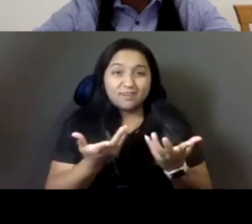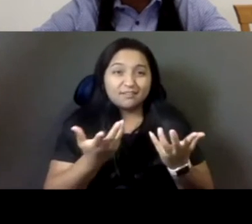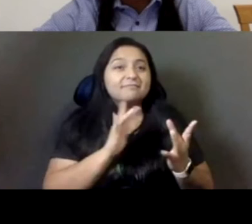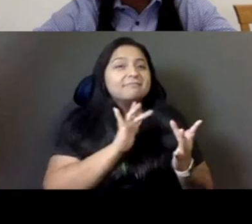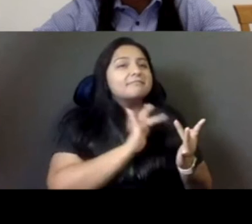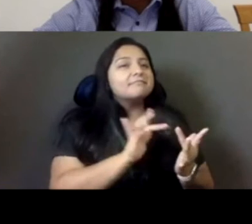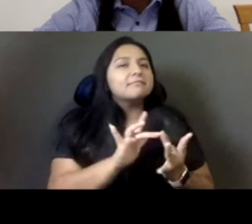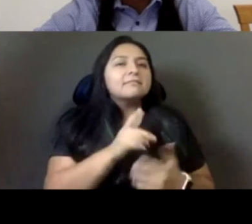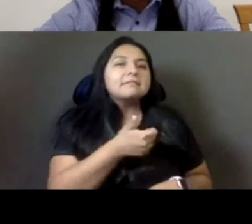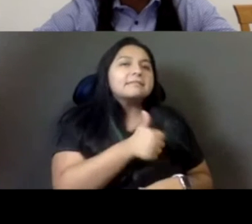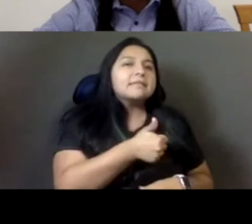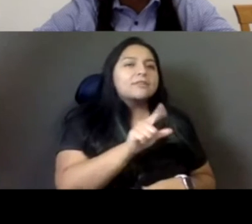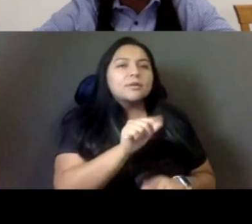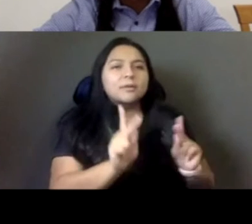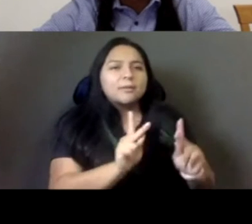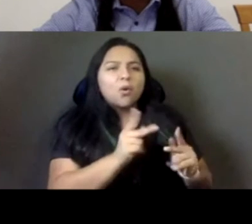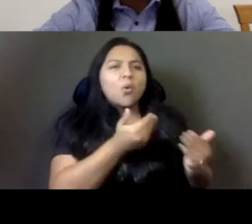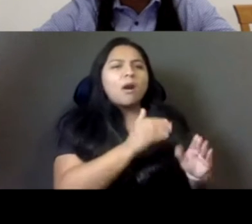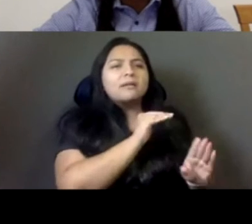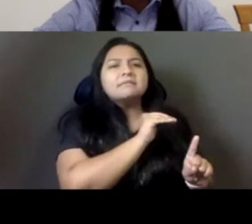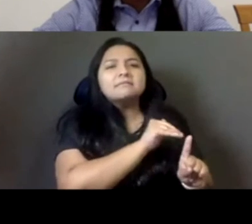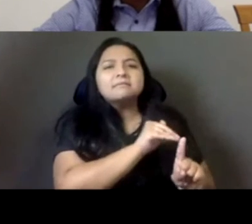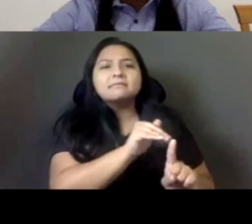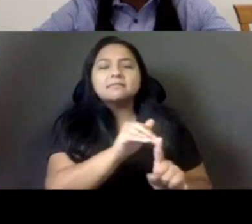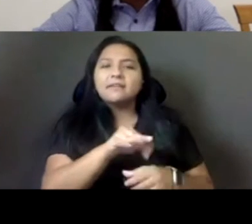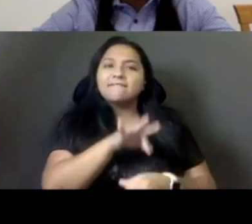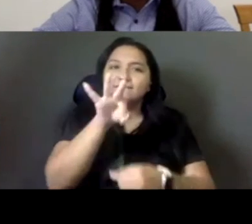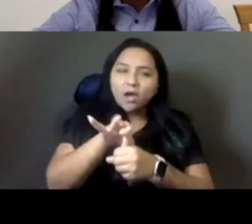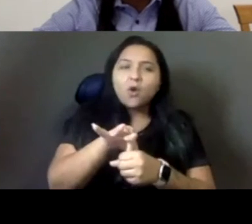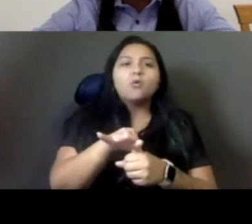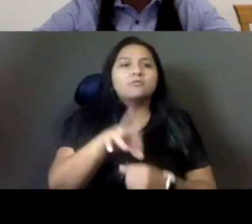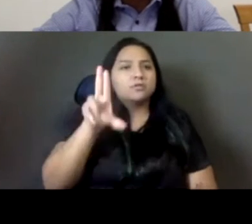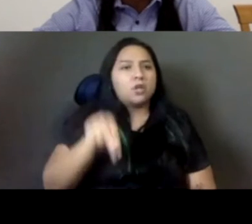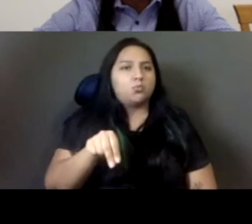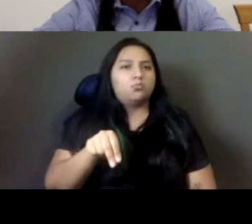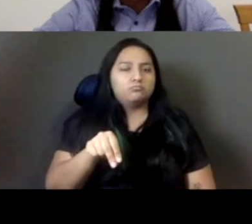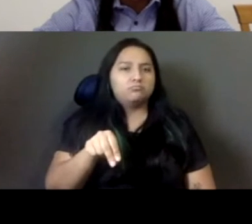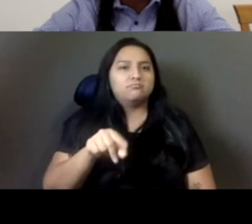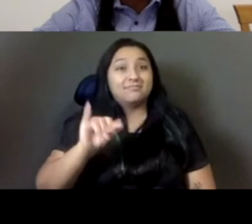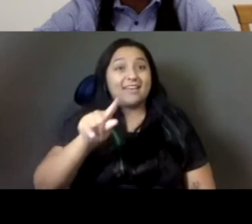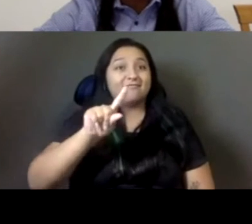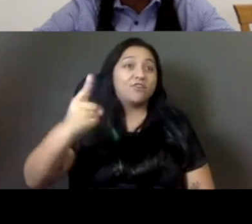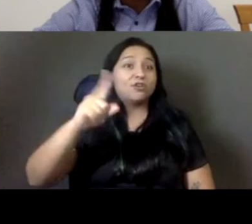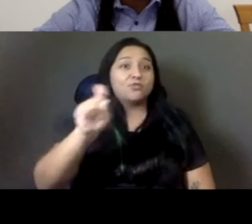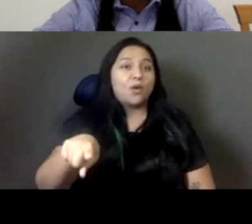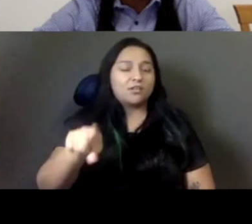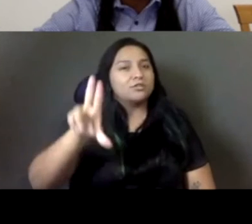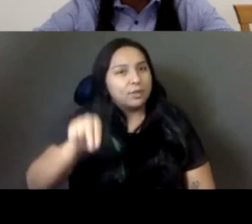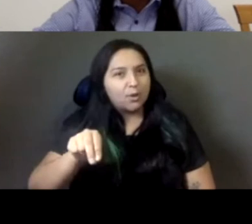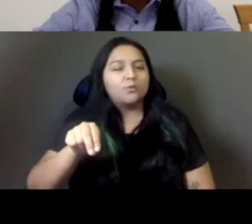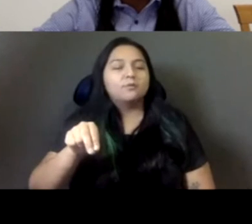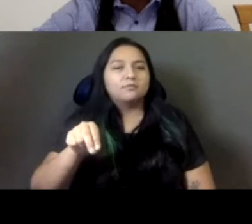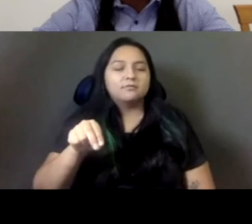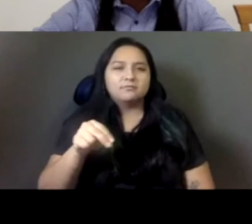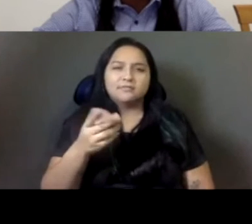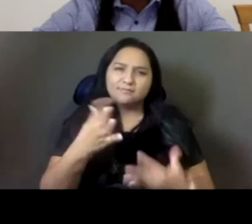the first question, don't vote on the second and put that thing in the mail. And, um, we need to get votes as early as possible. Um,